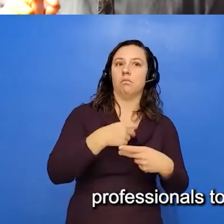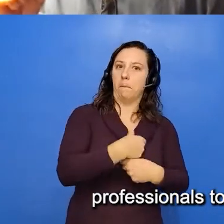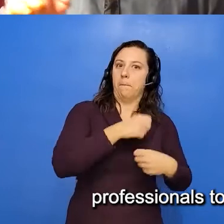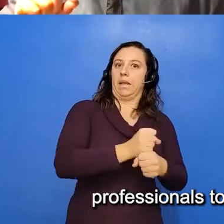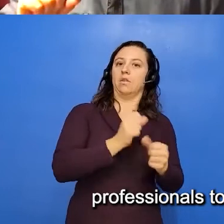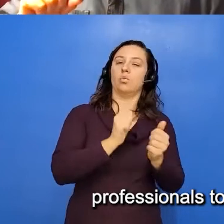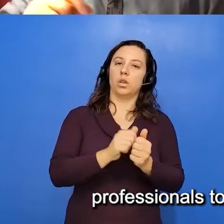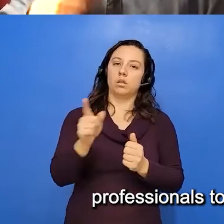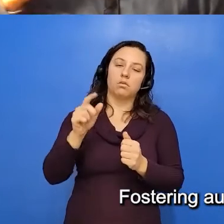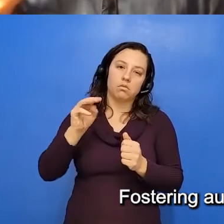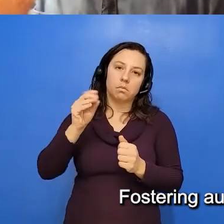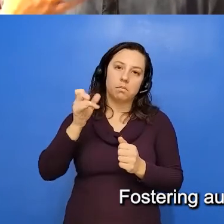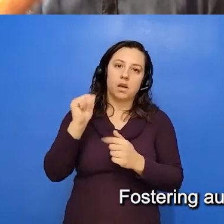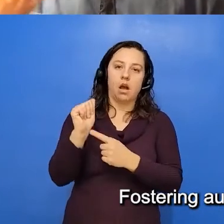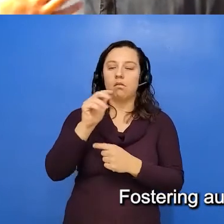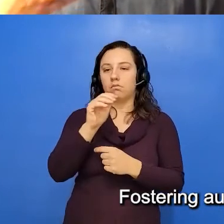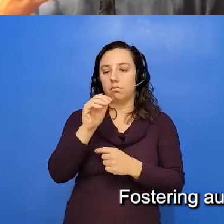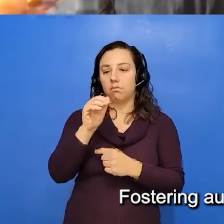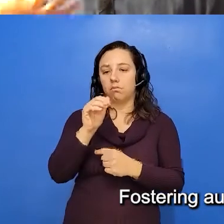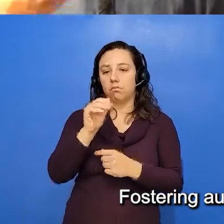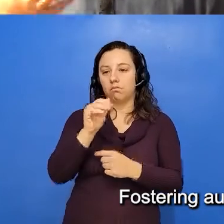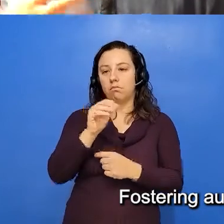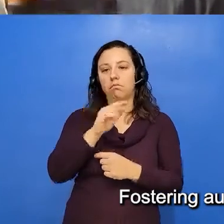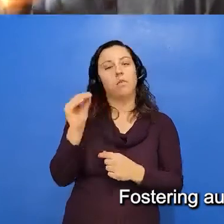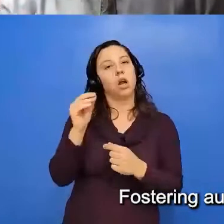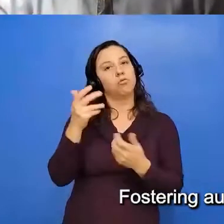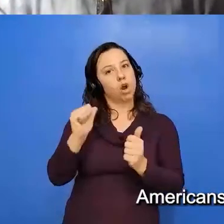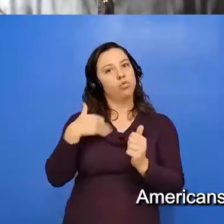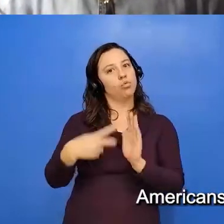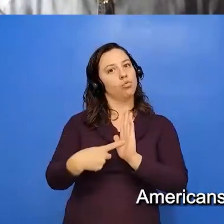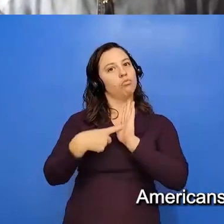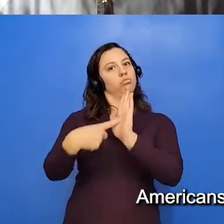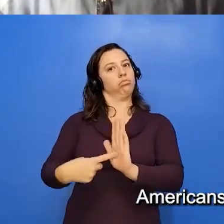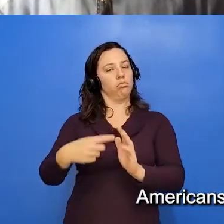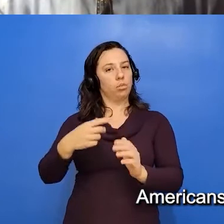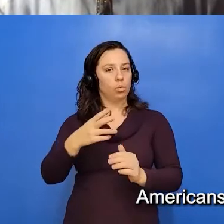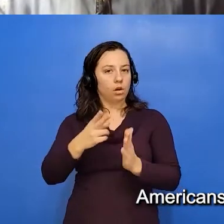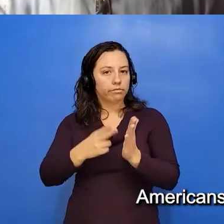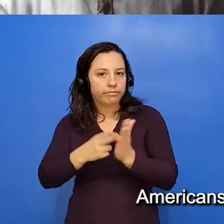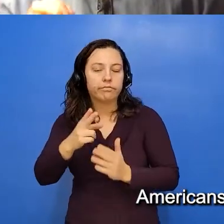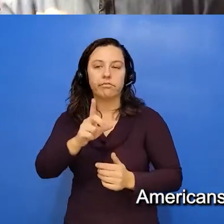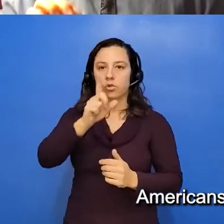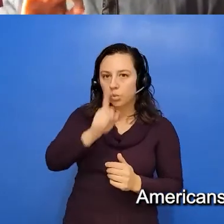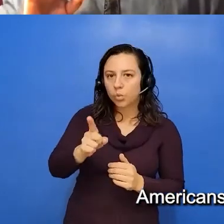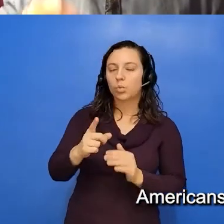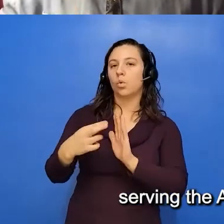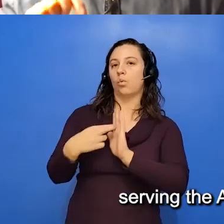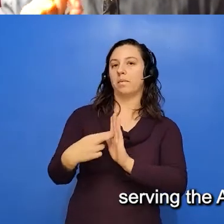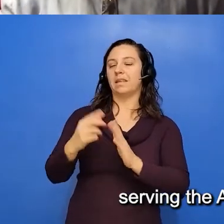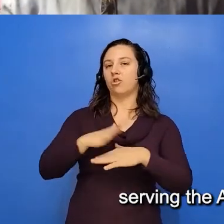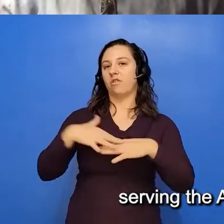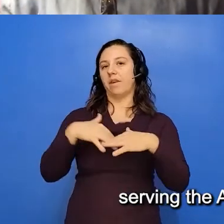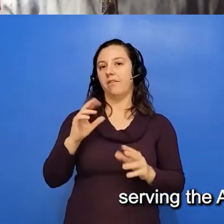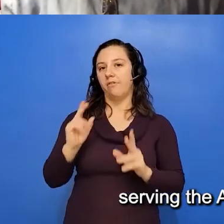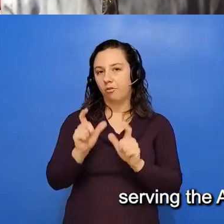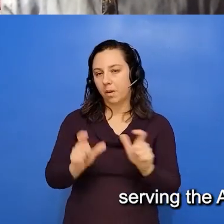inclusive strategies in fostering authentic representation of Native Americans. Jolie Proudfoot is committed to